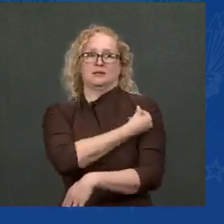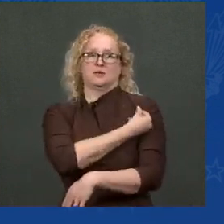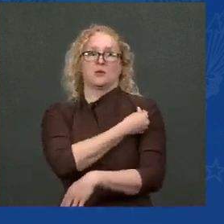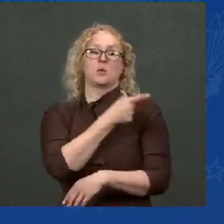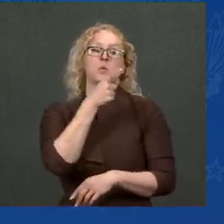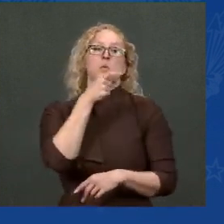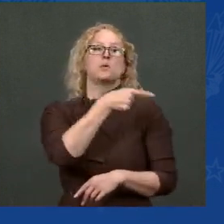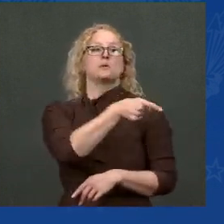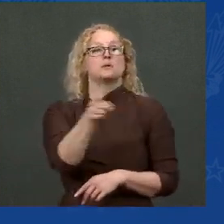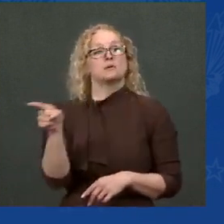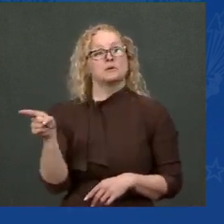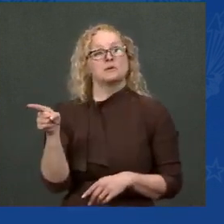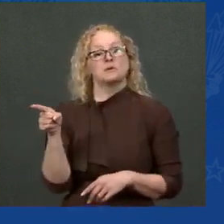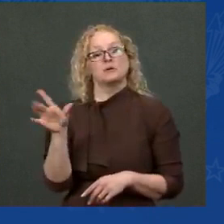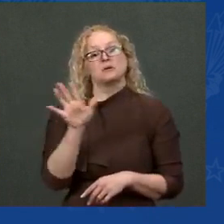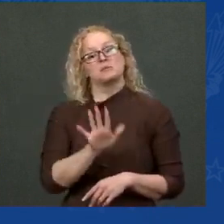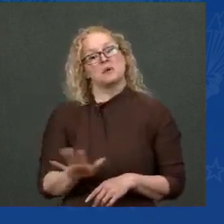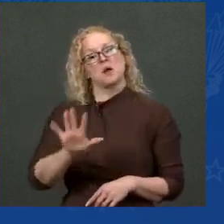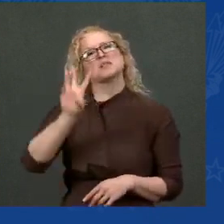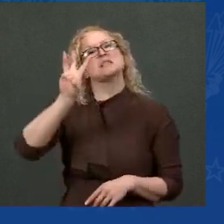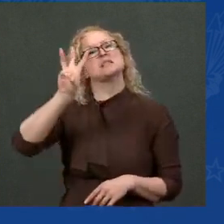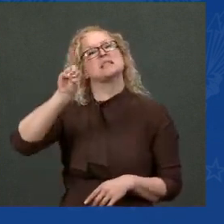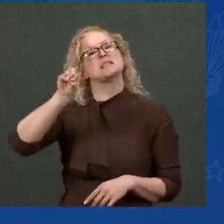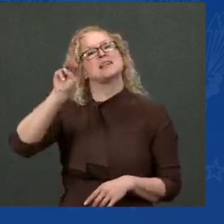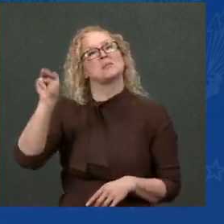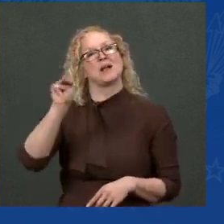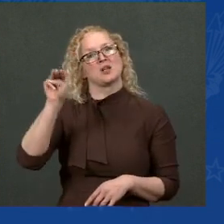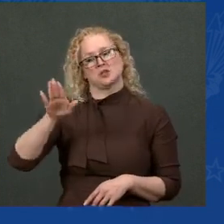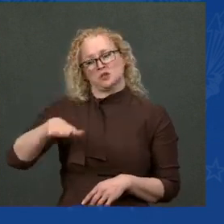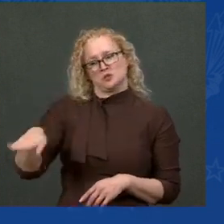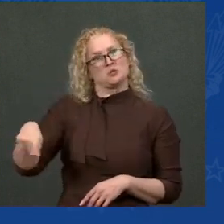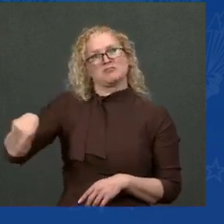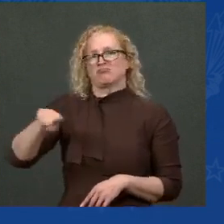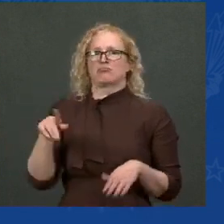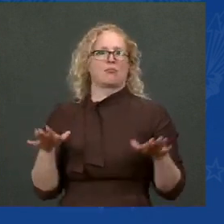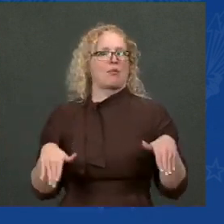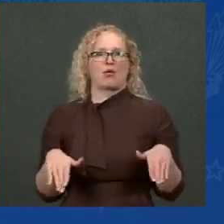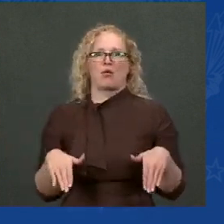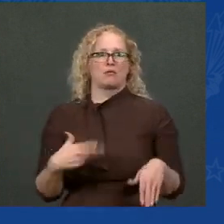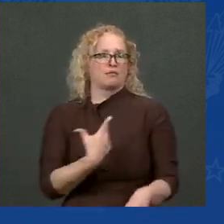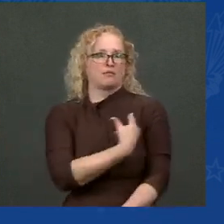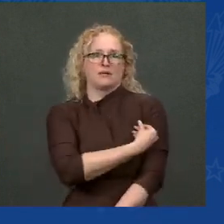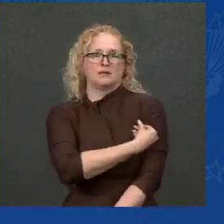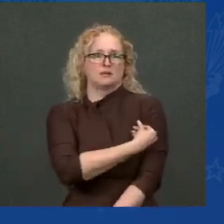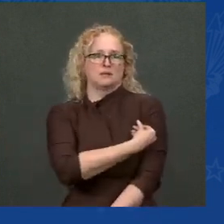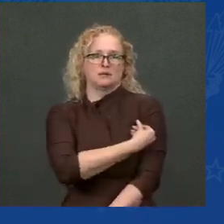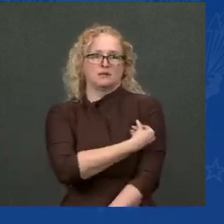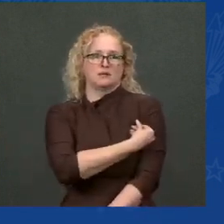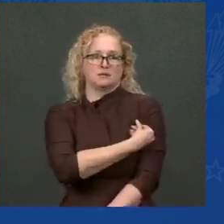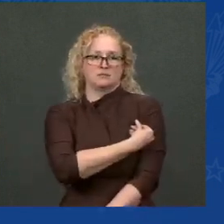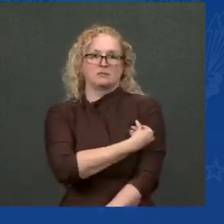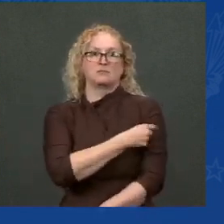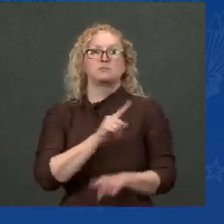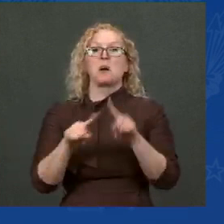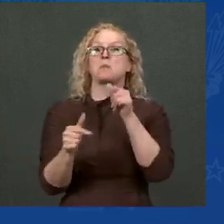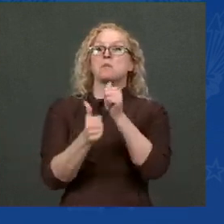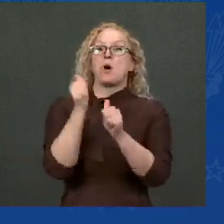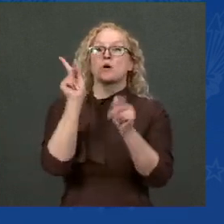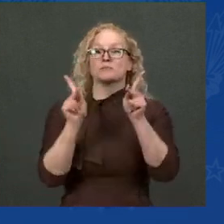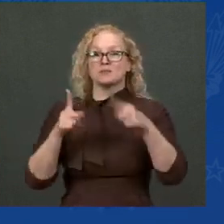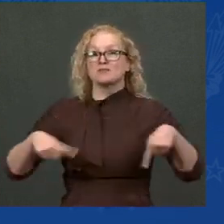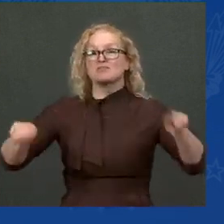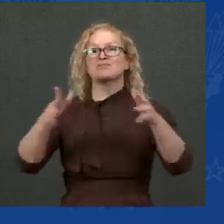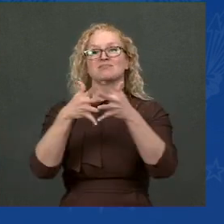health, but it's also good for our economy. Now, vaccine vaccinated workers are going back to work. Vaccinated